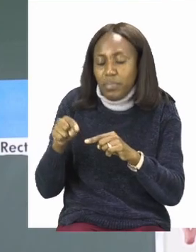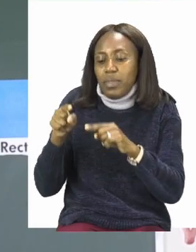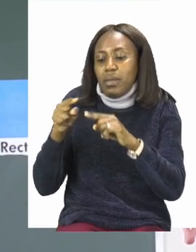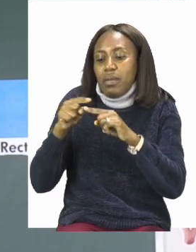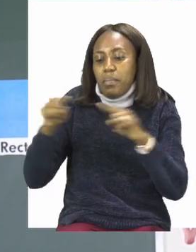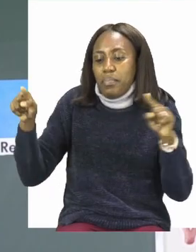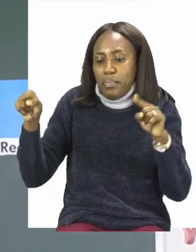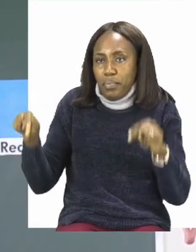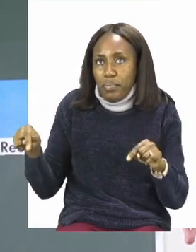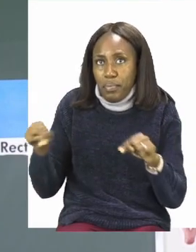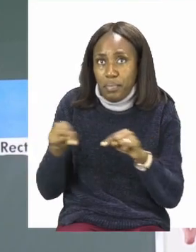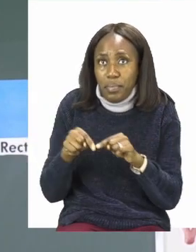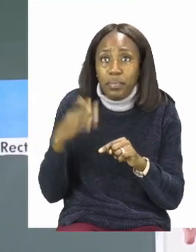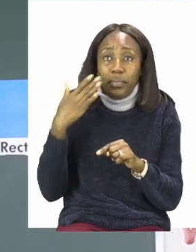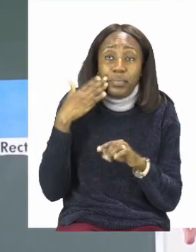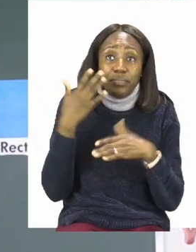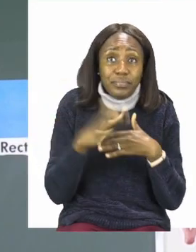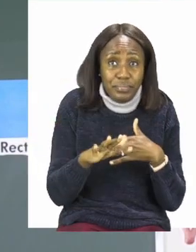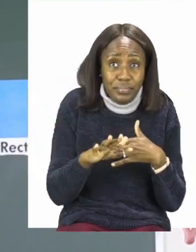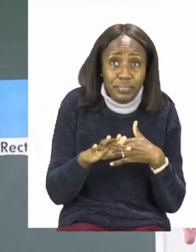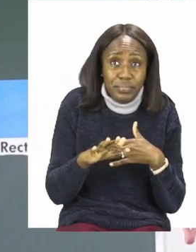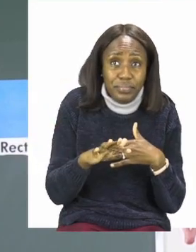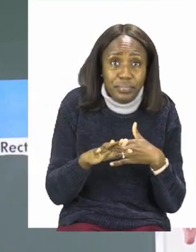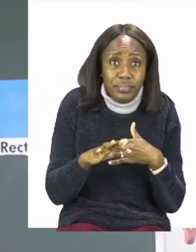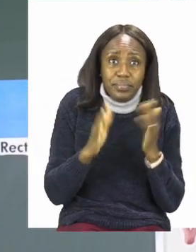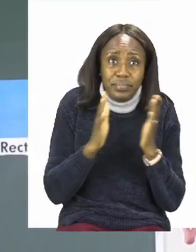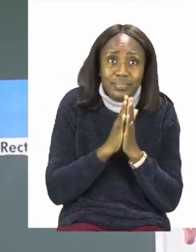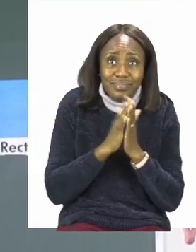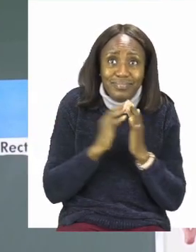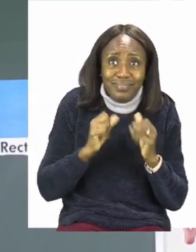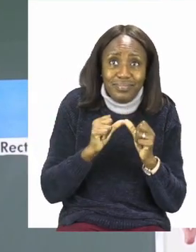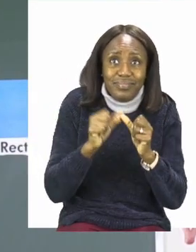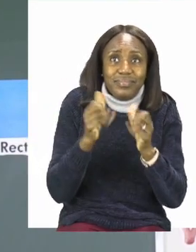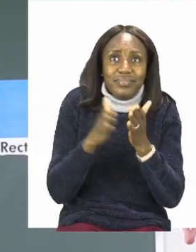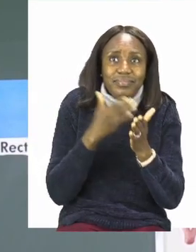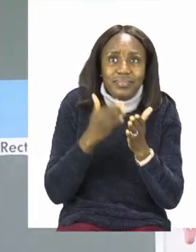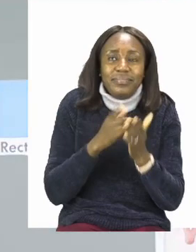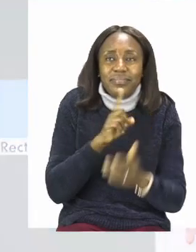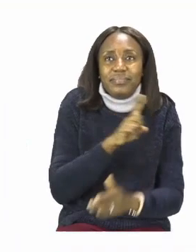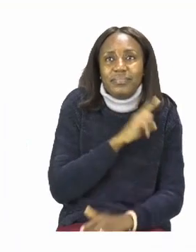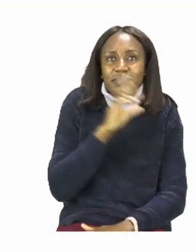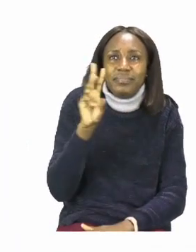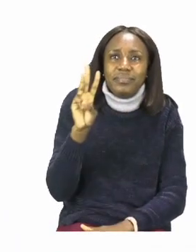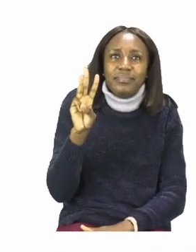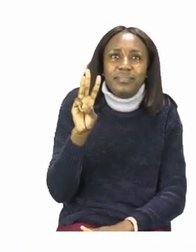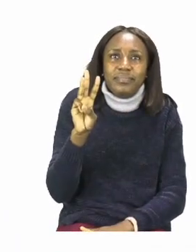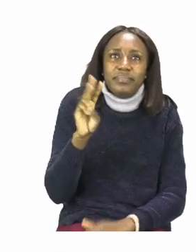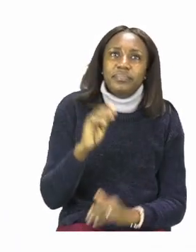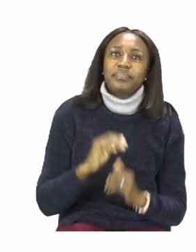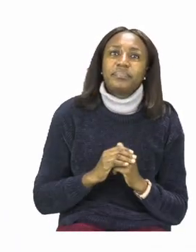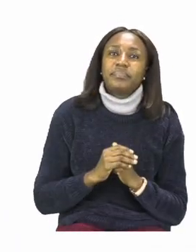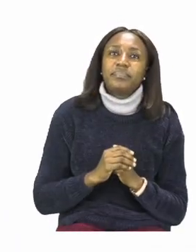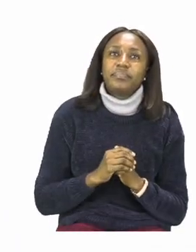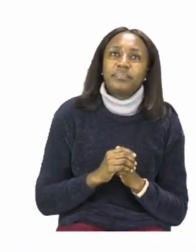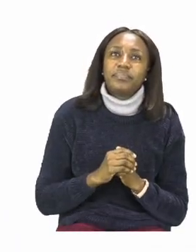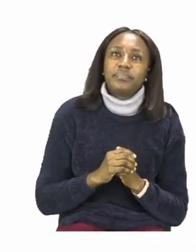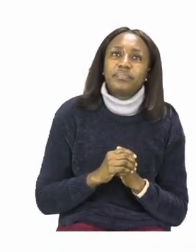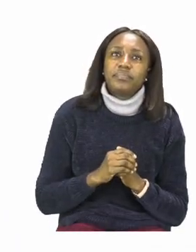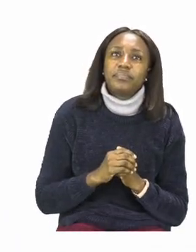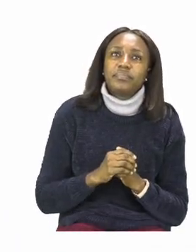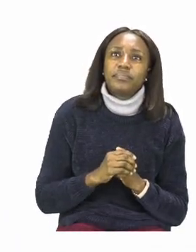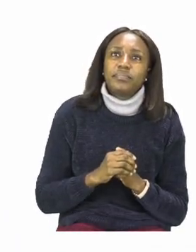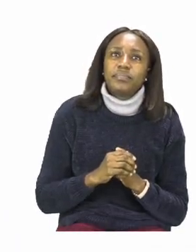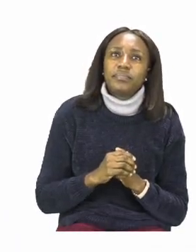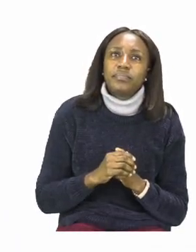When you're done with that one, I want you to move on to the next page. Page 13. On page 13,